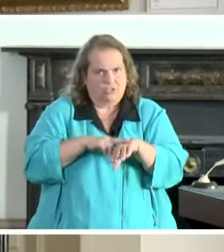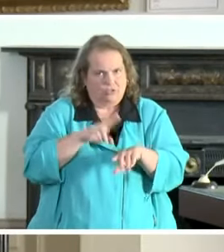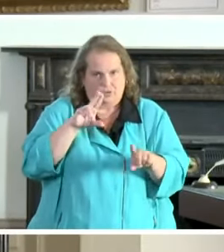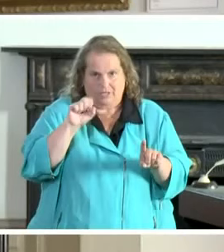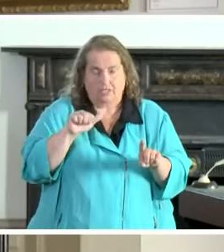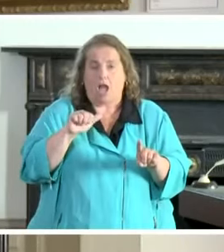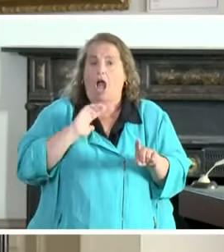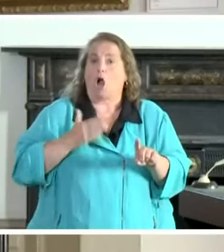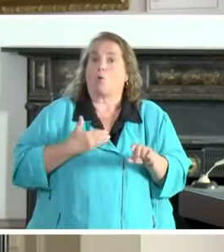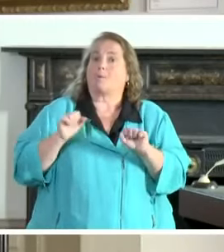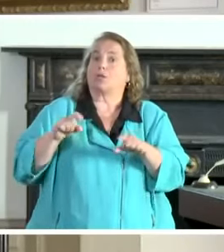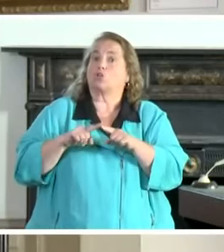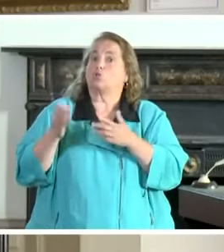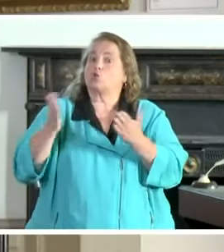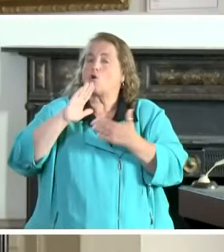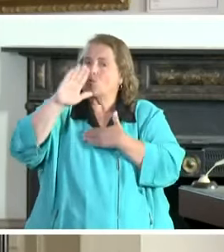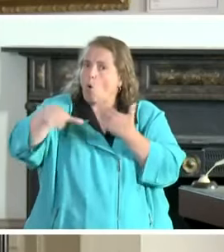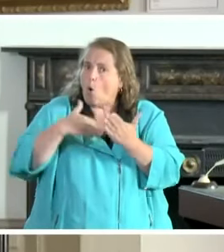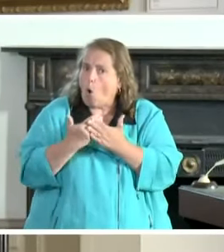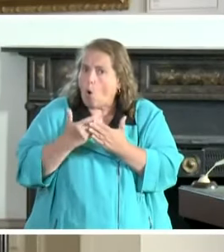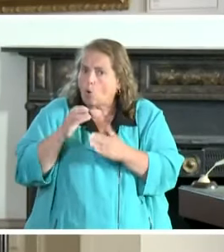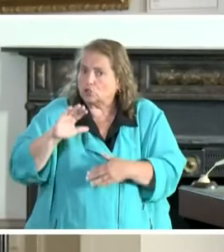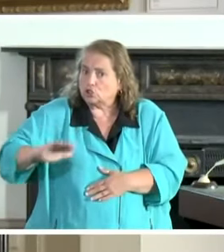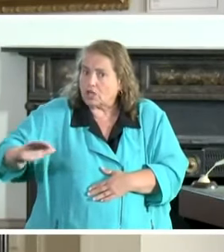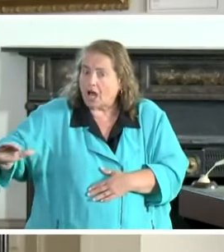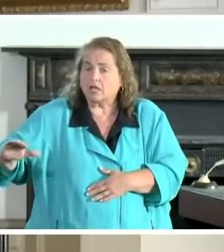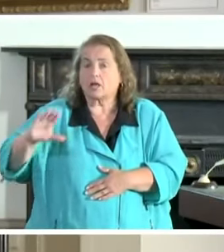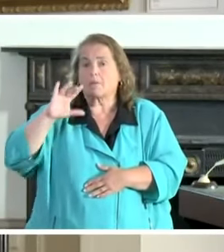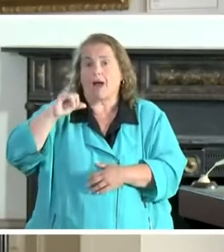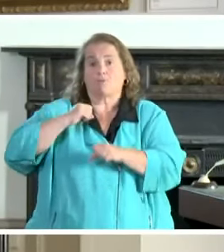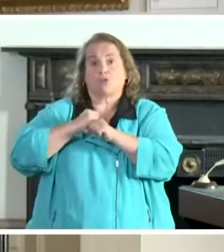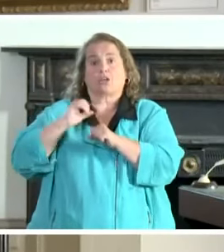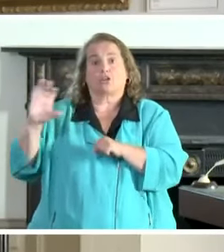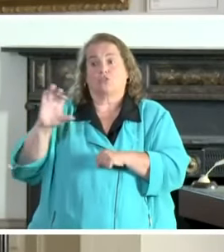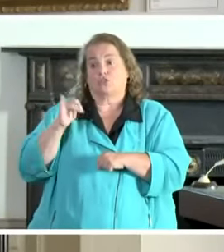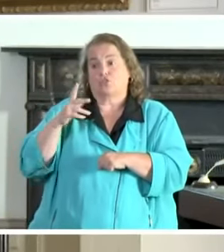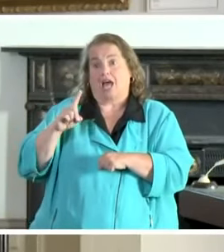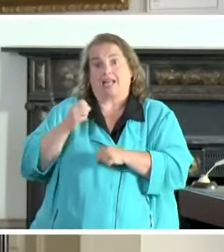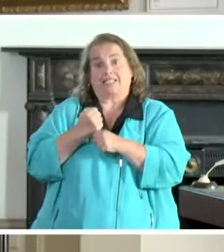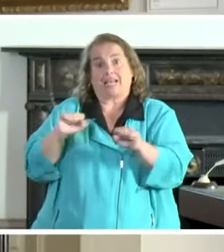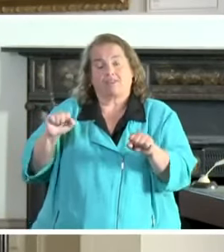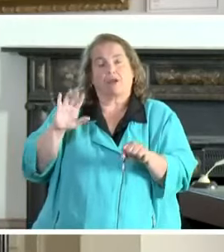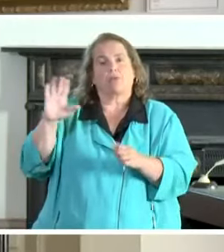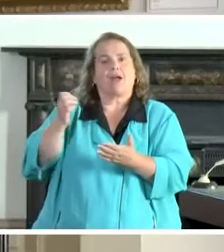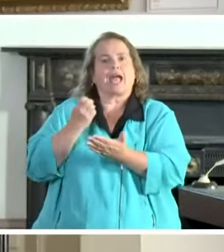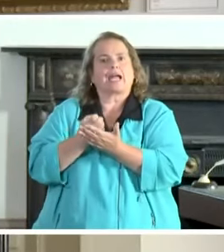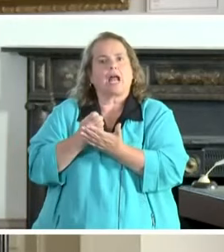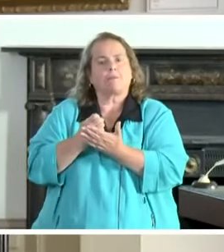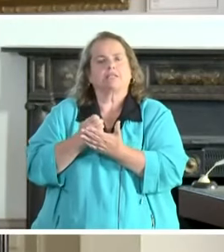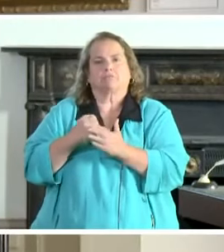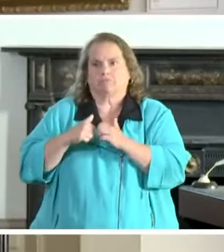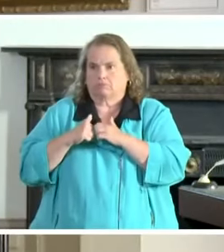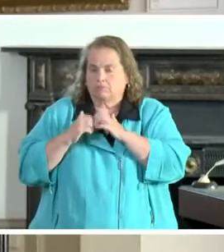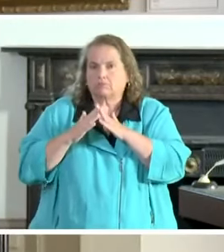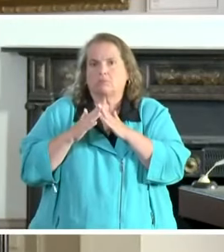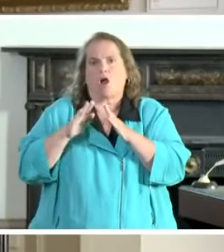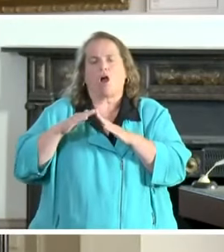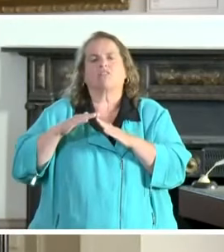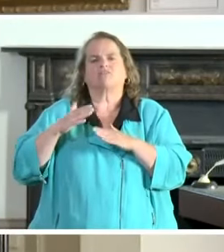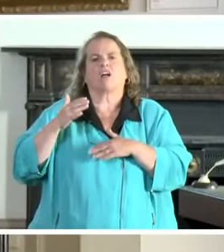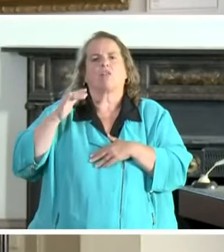the whole child while protecting their health and safety will determine our country's economic resilience on the other side of this pandemic.